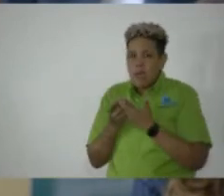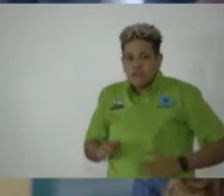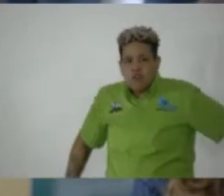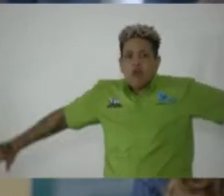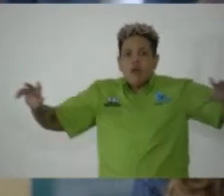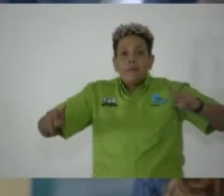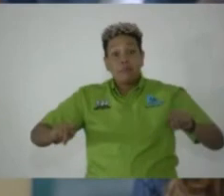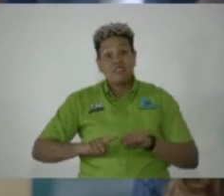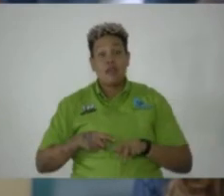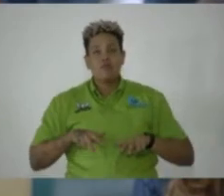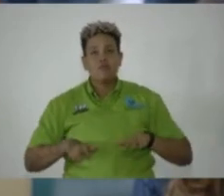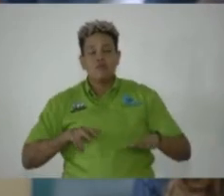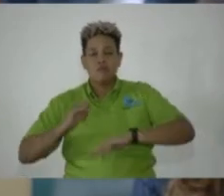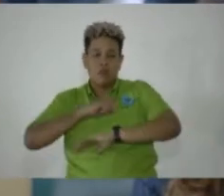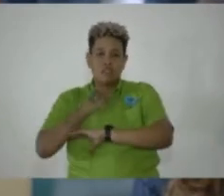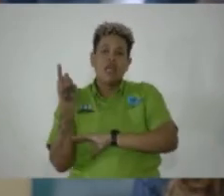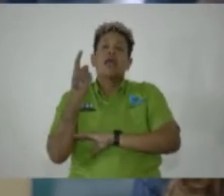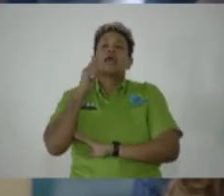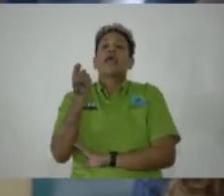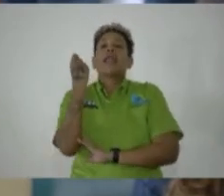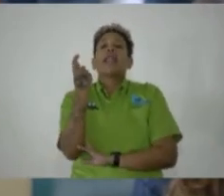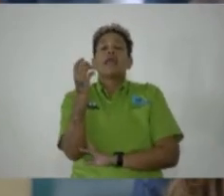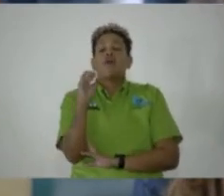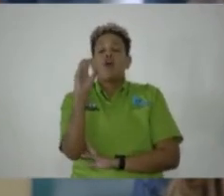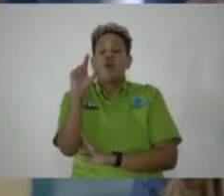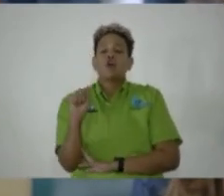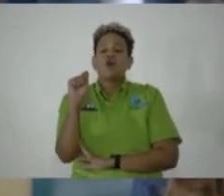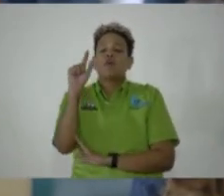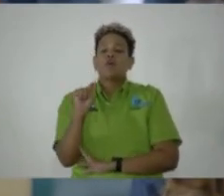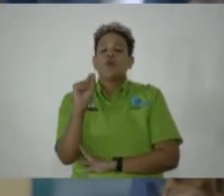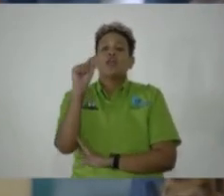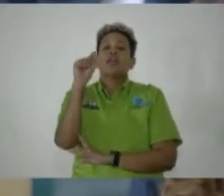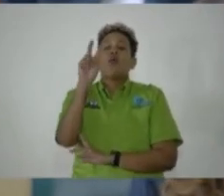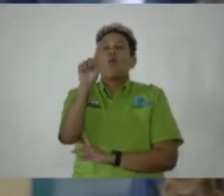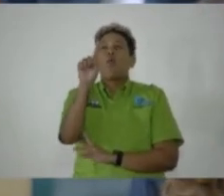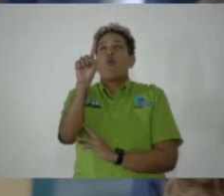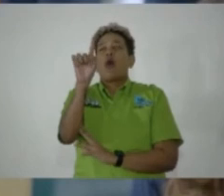people began, being the 11th day of October in the year